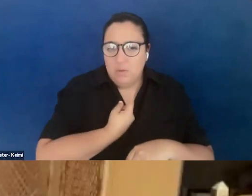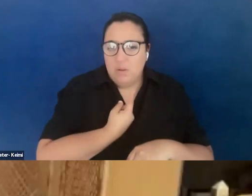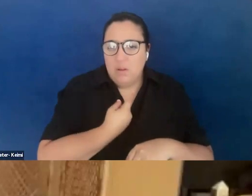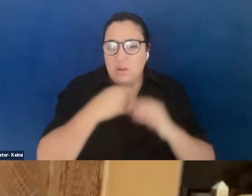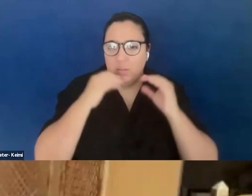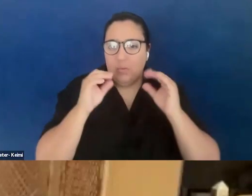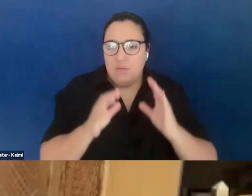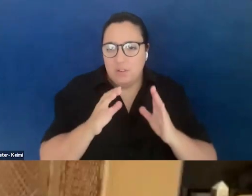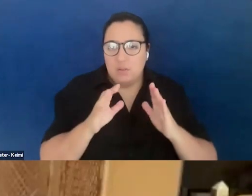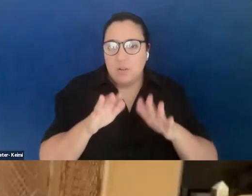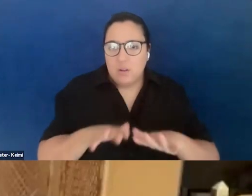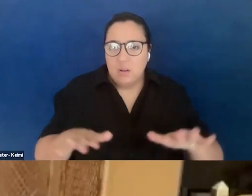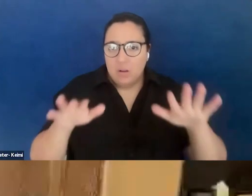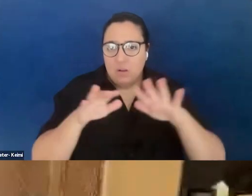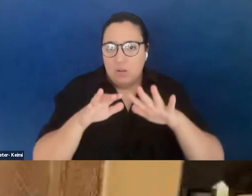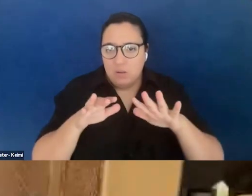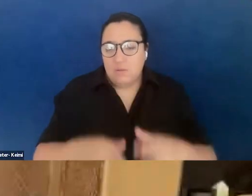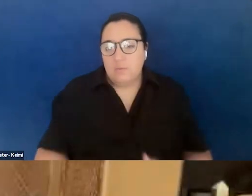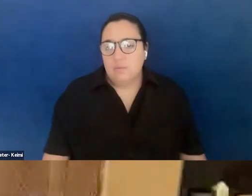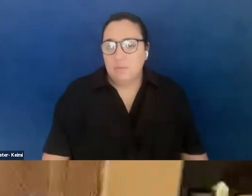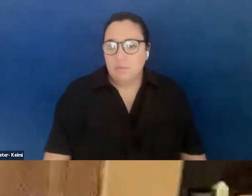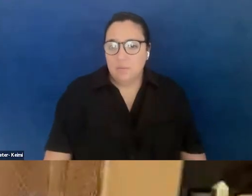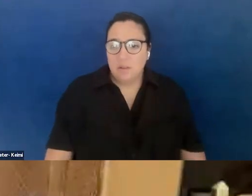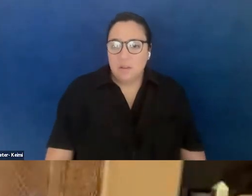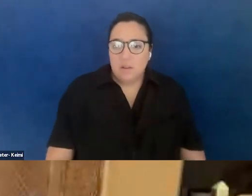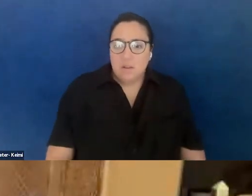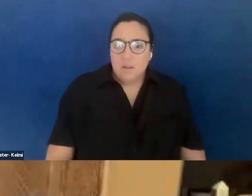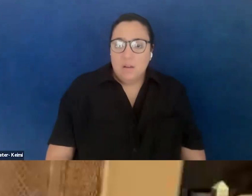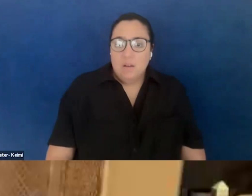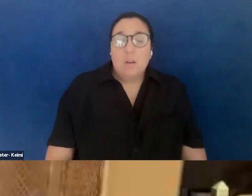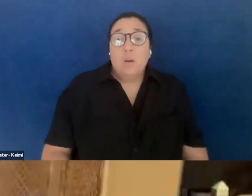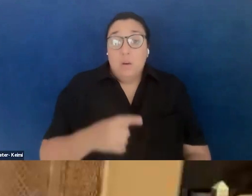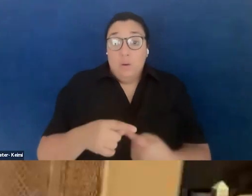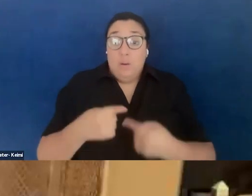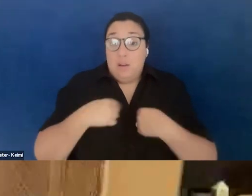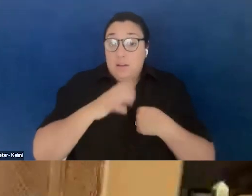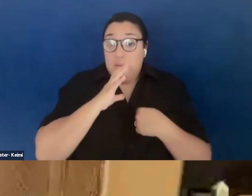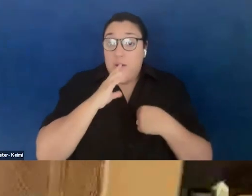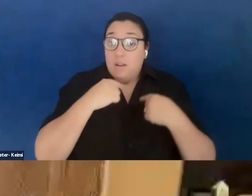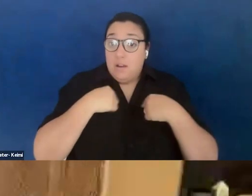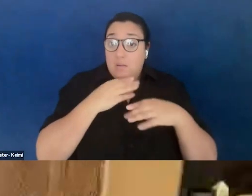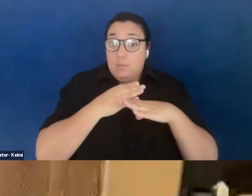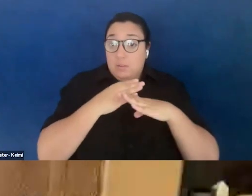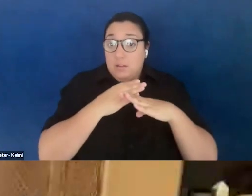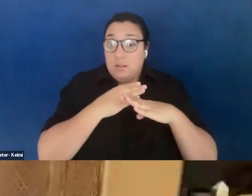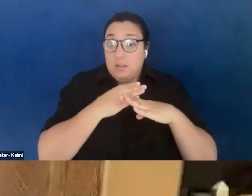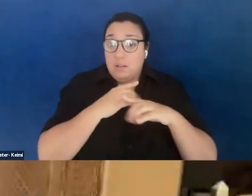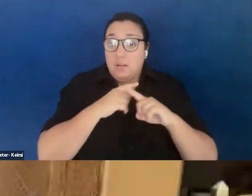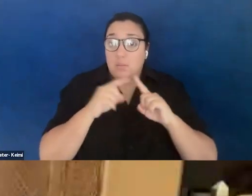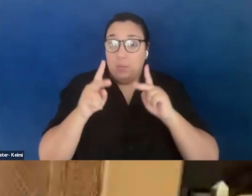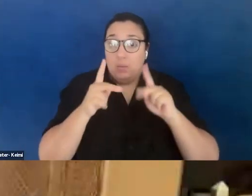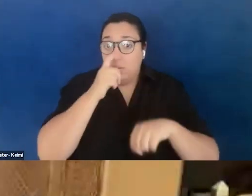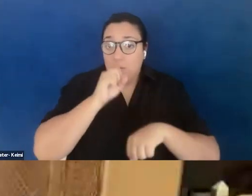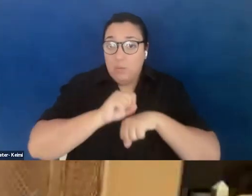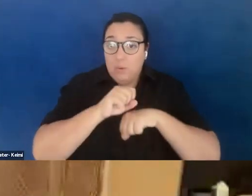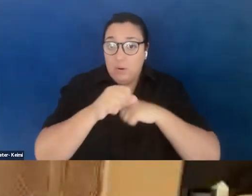staff of centro? When I, when I speak, I am protected. But no one that works for me at